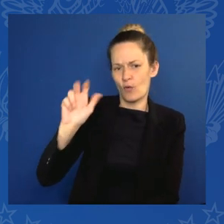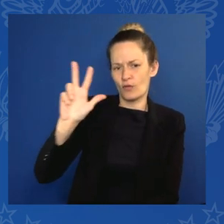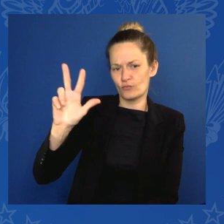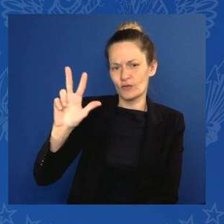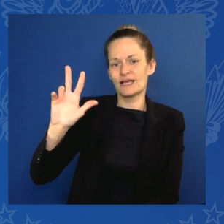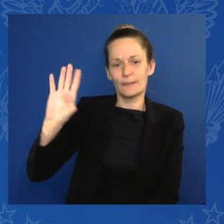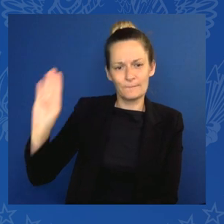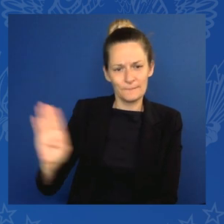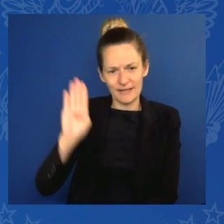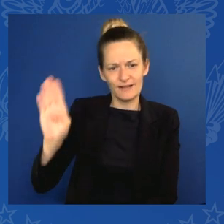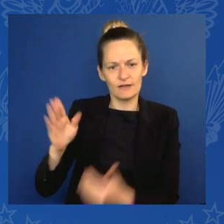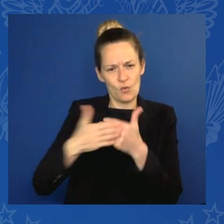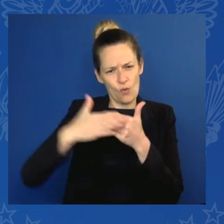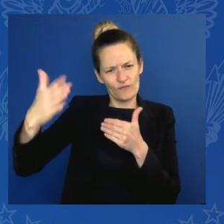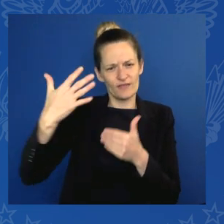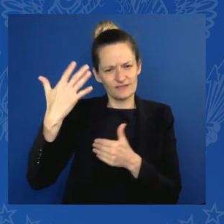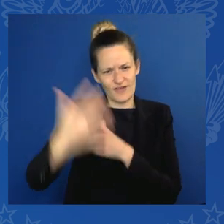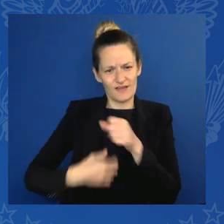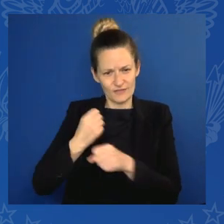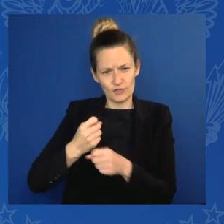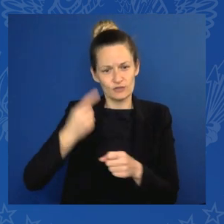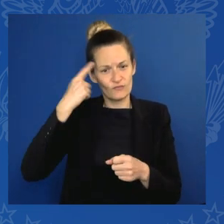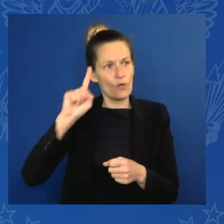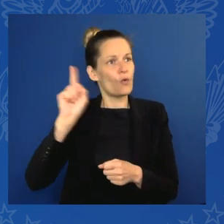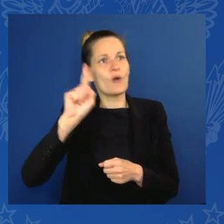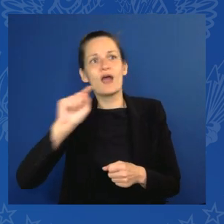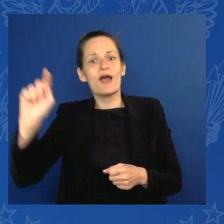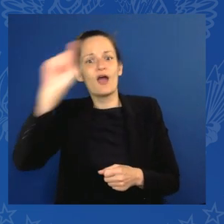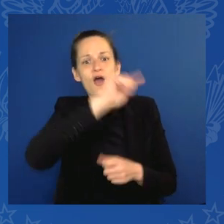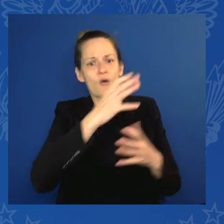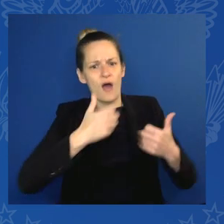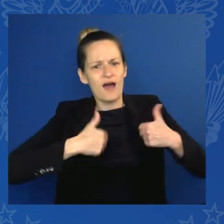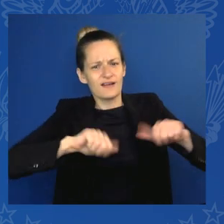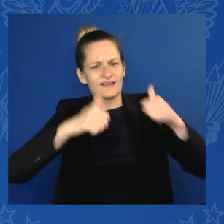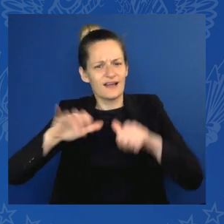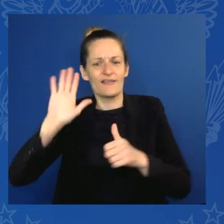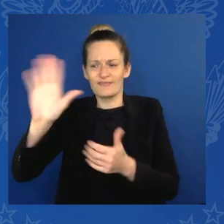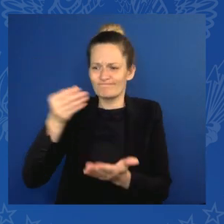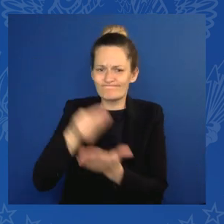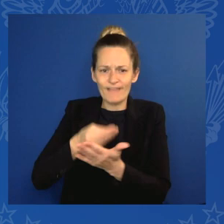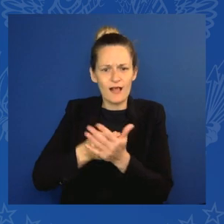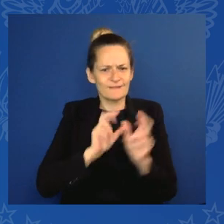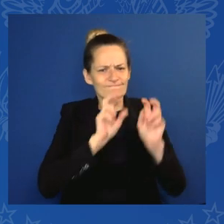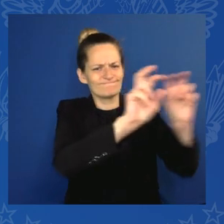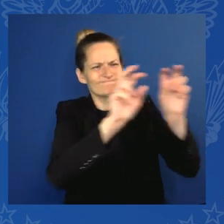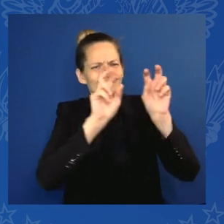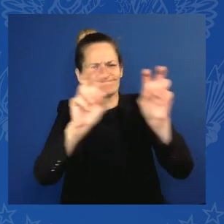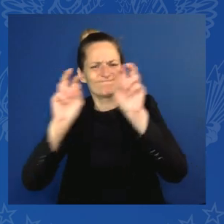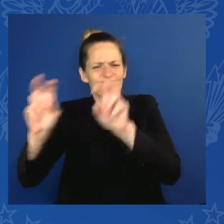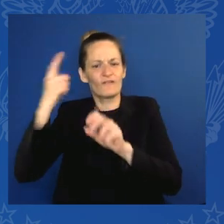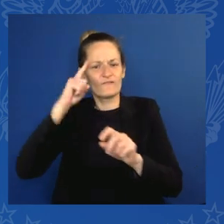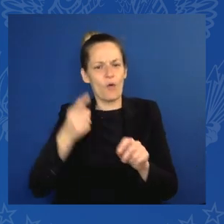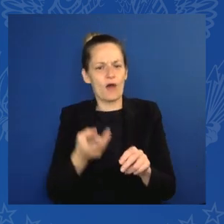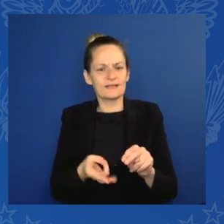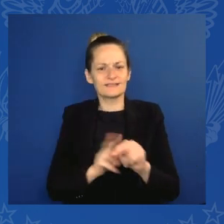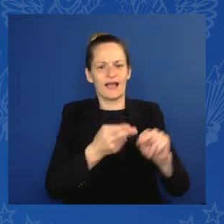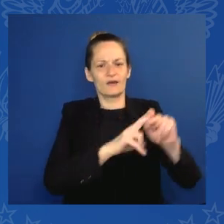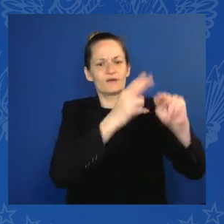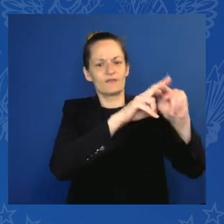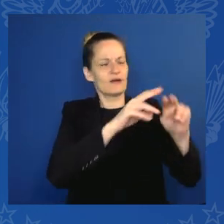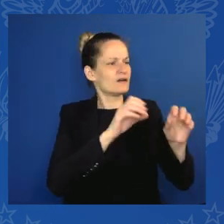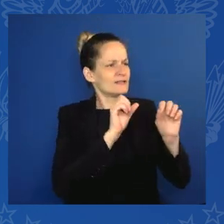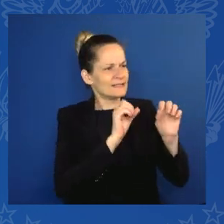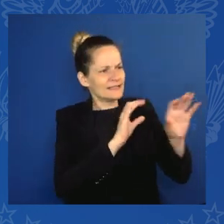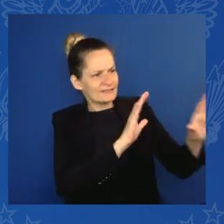include a $1 billion investment in the accelerating coal transition program. Of course, if we want to